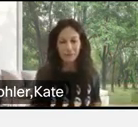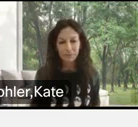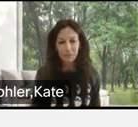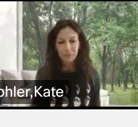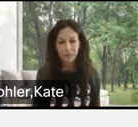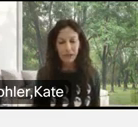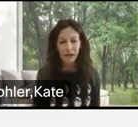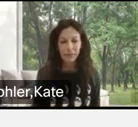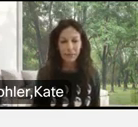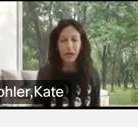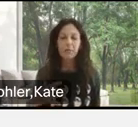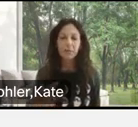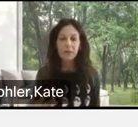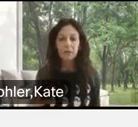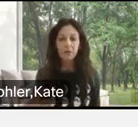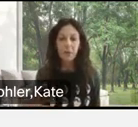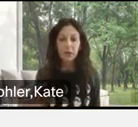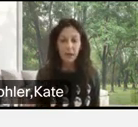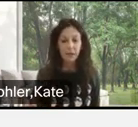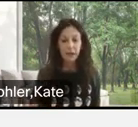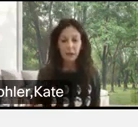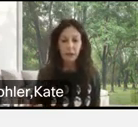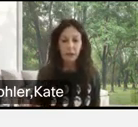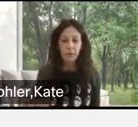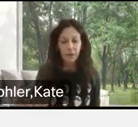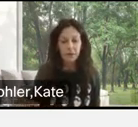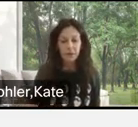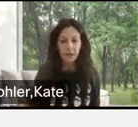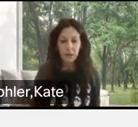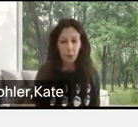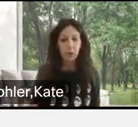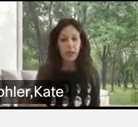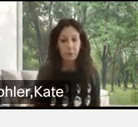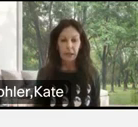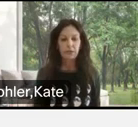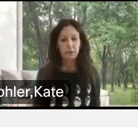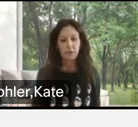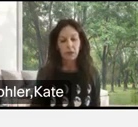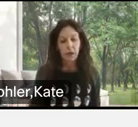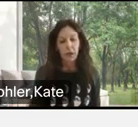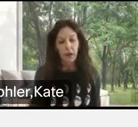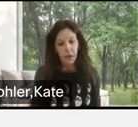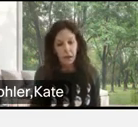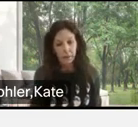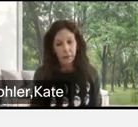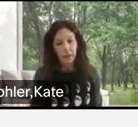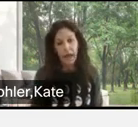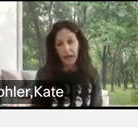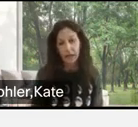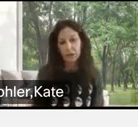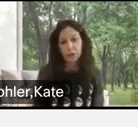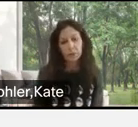on, um, that prevent us from attending face-to-face when we had planned to. Um,